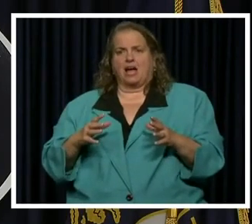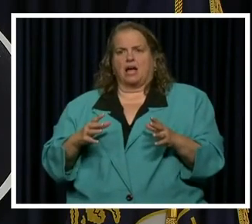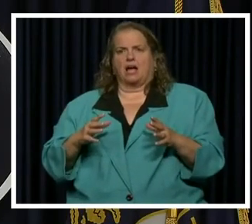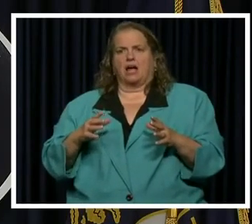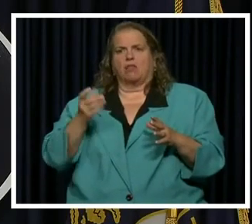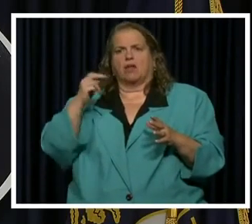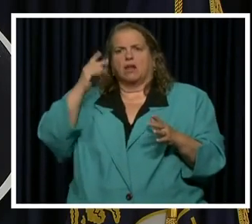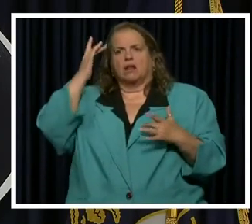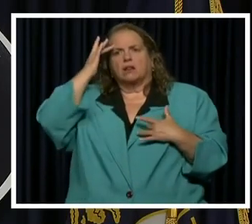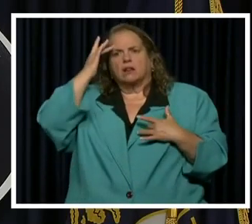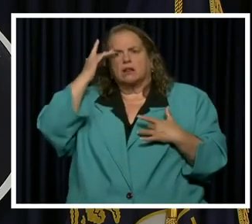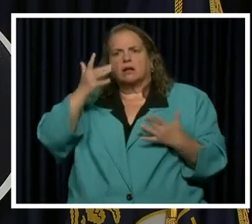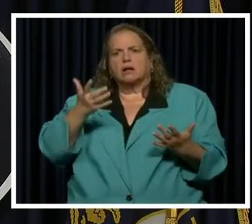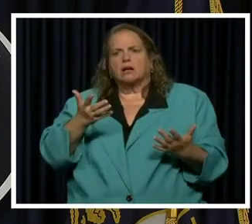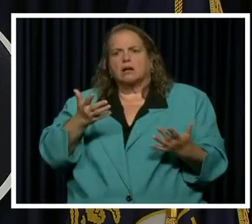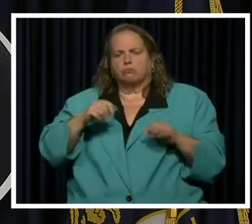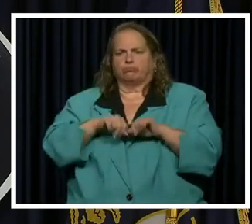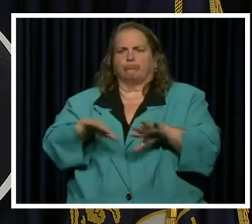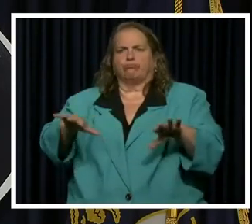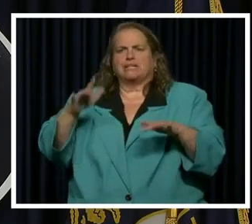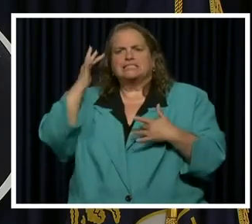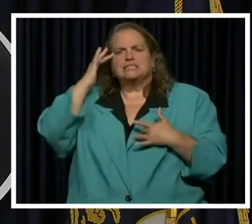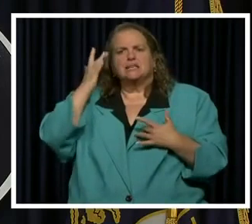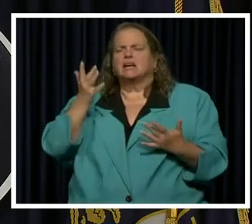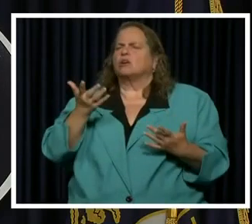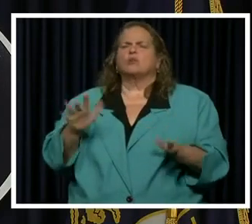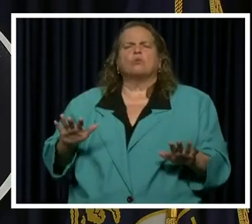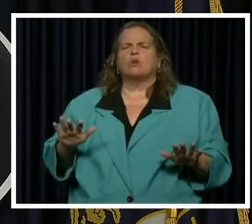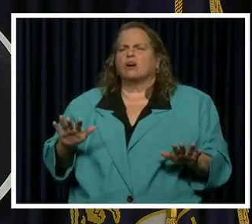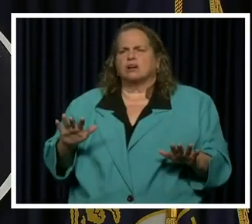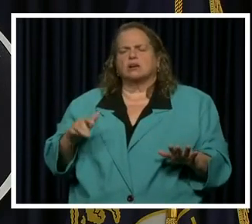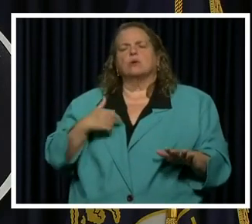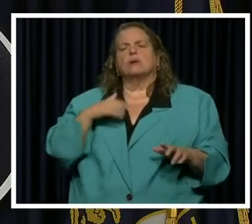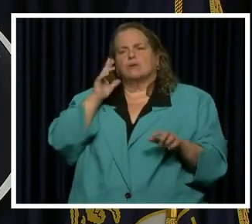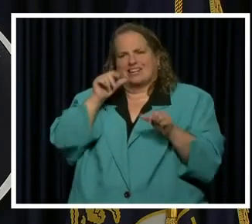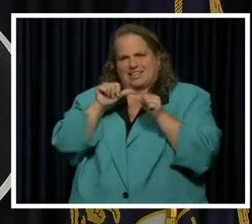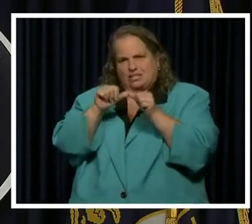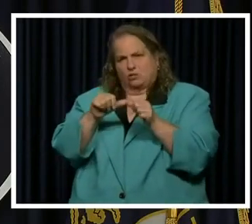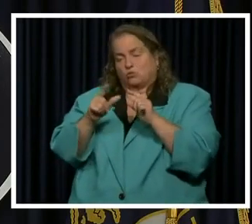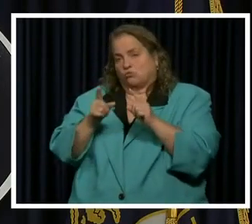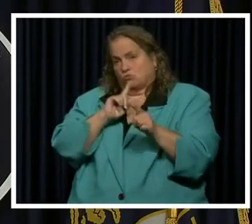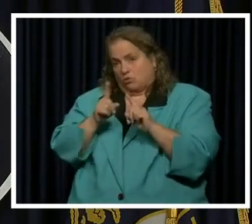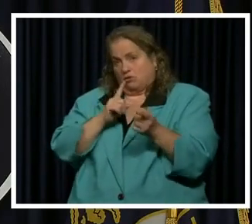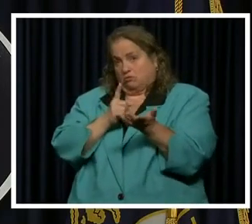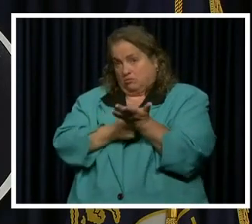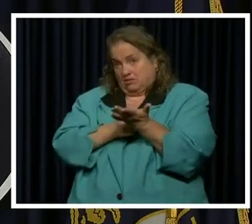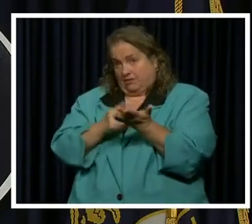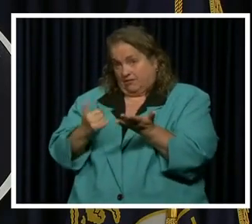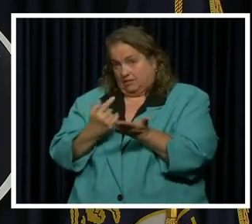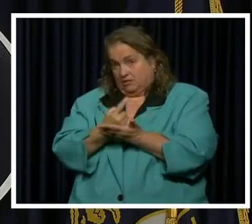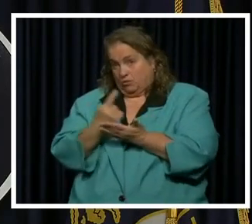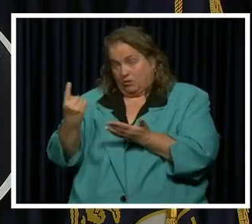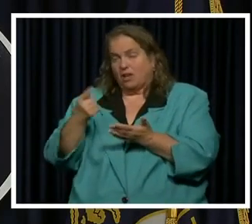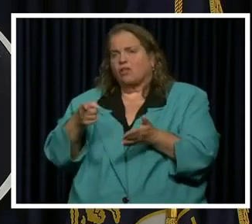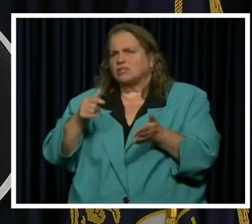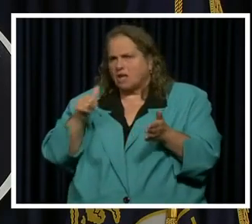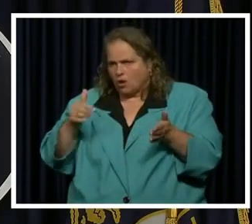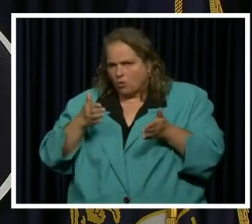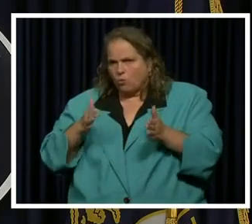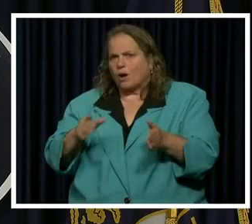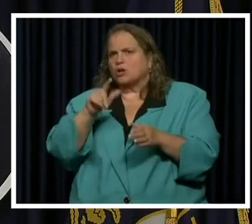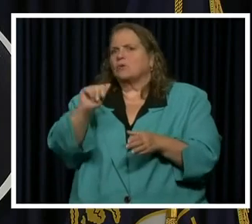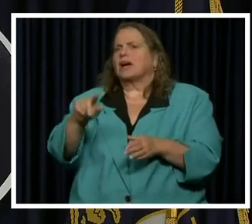complications for anybody. So we're gonna continue to talk about this this week. There is a way that you can do this